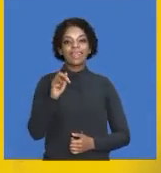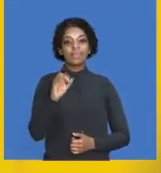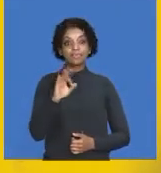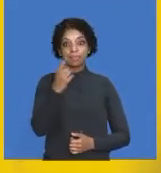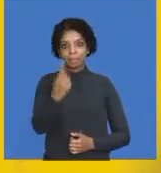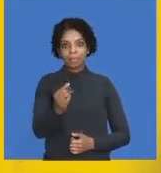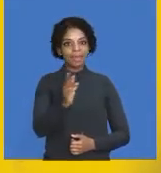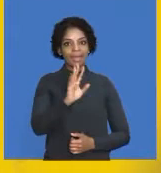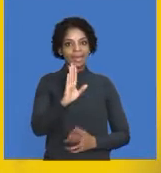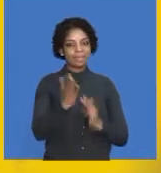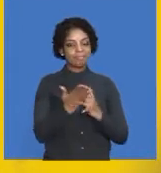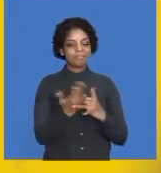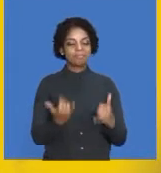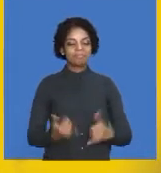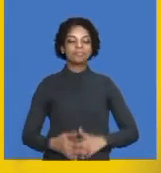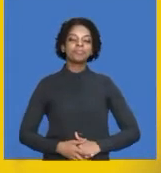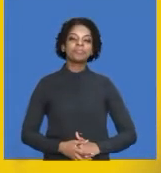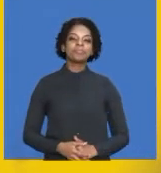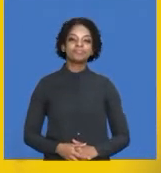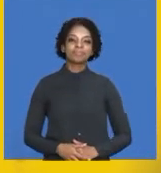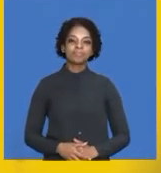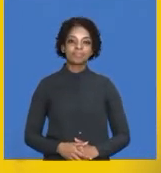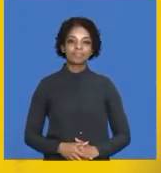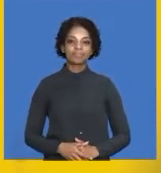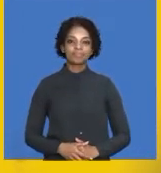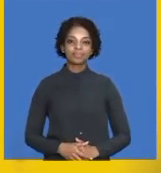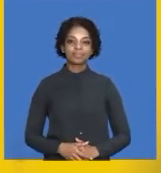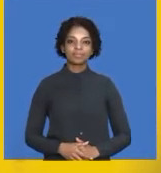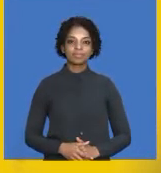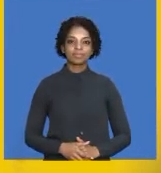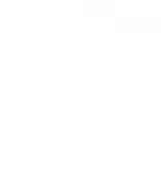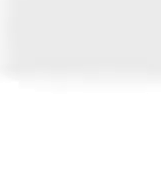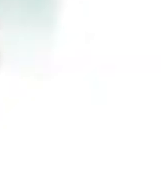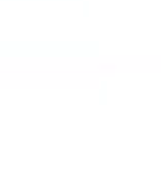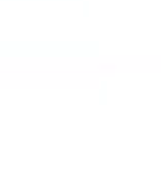Matriks don't go anywhere. We're going to take a quick break and we'll see you after this.